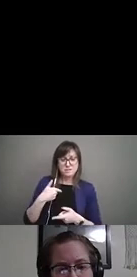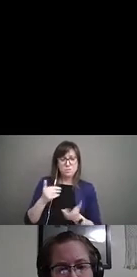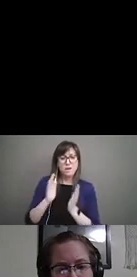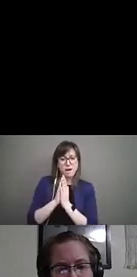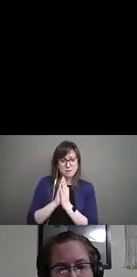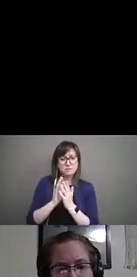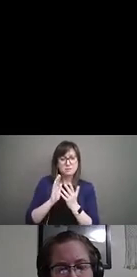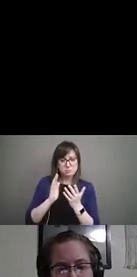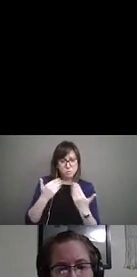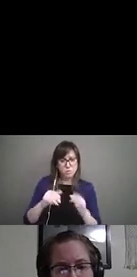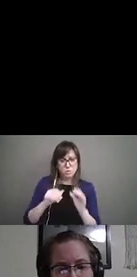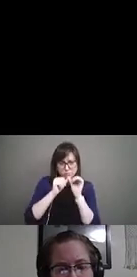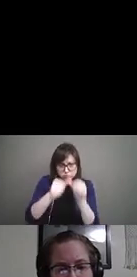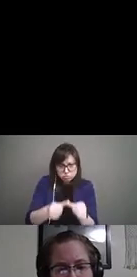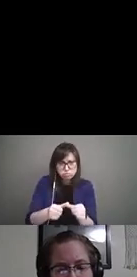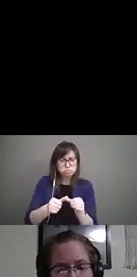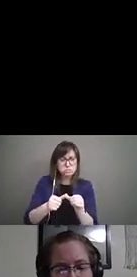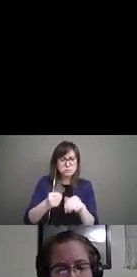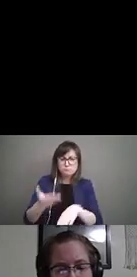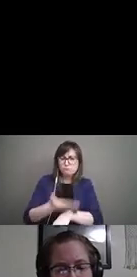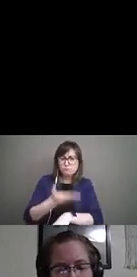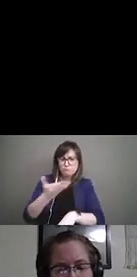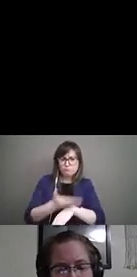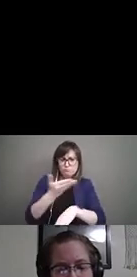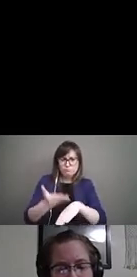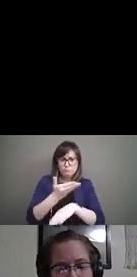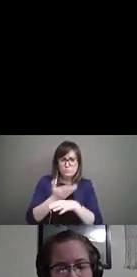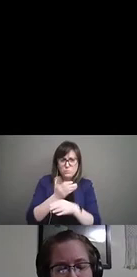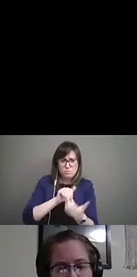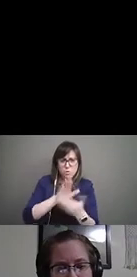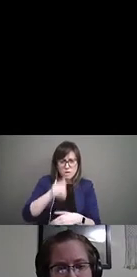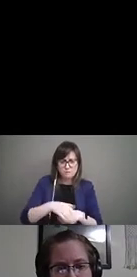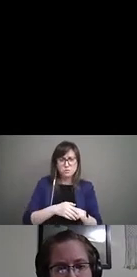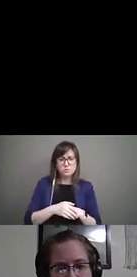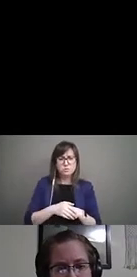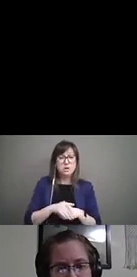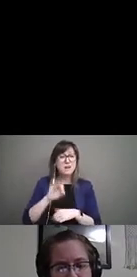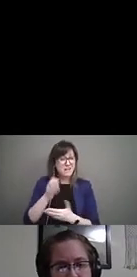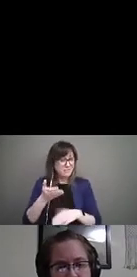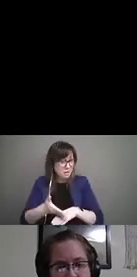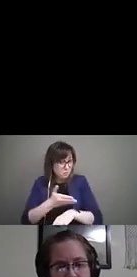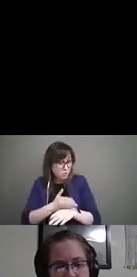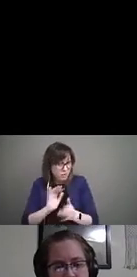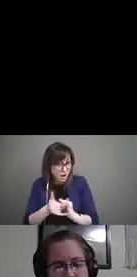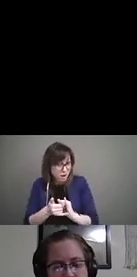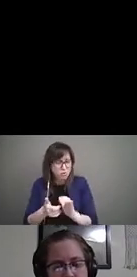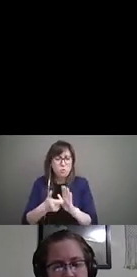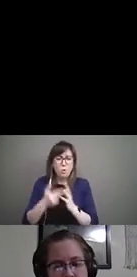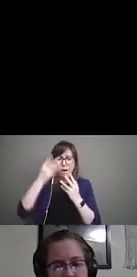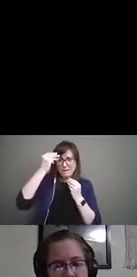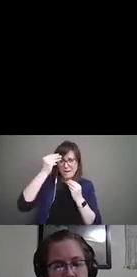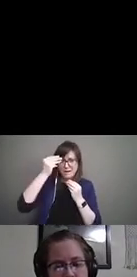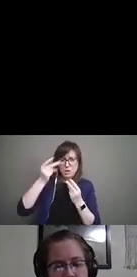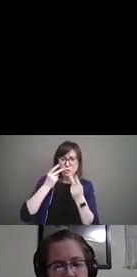have a sustainable continuous improvement model. And improvement requires data to inform change. So